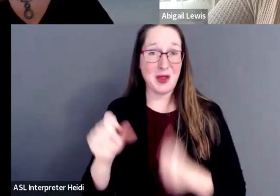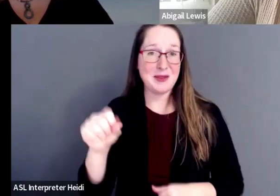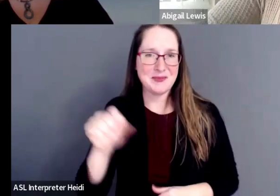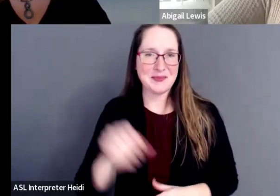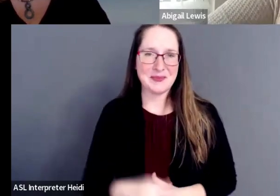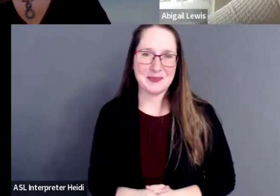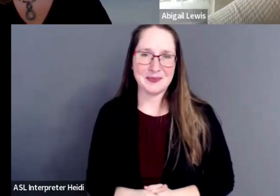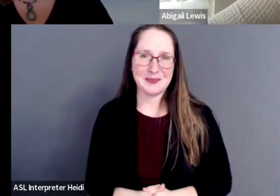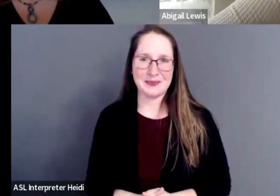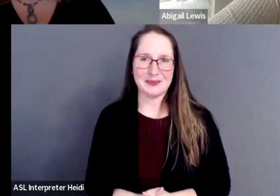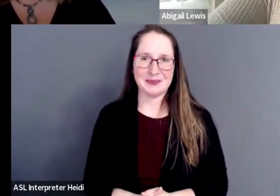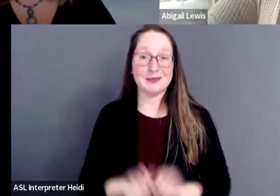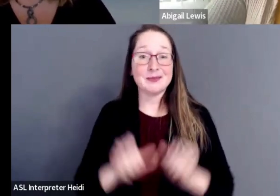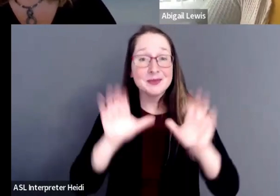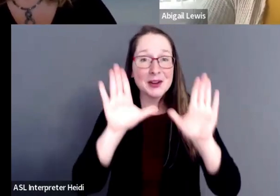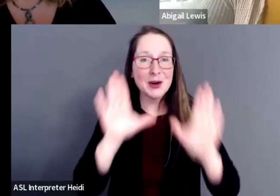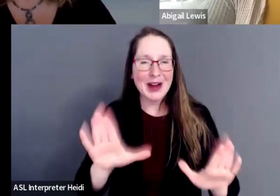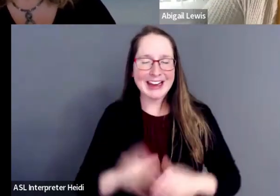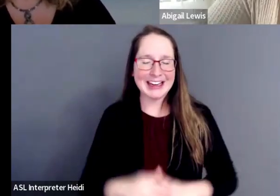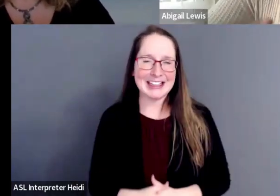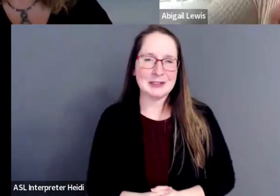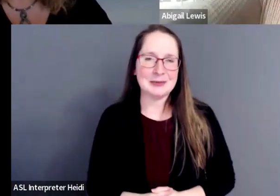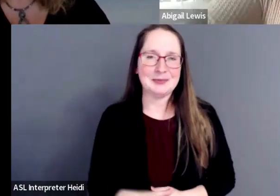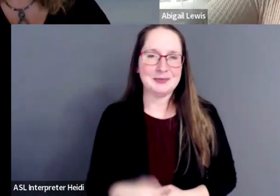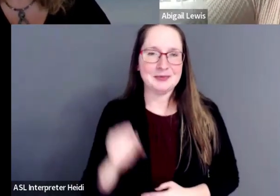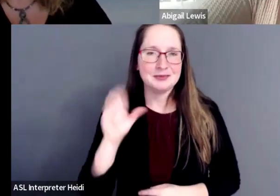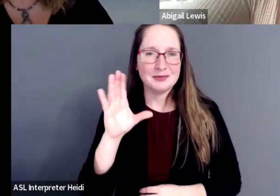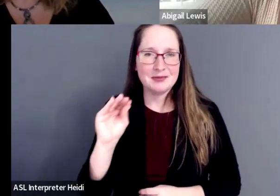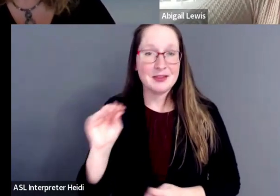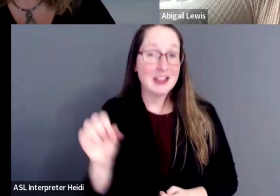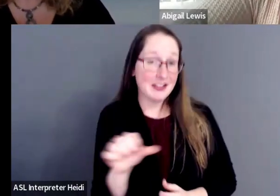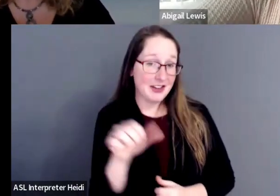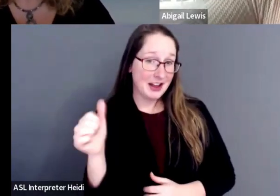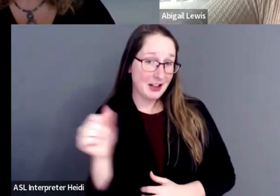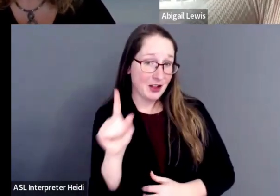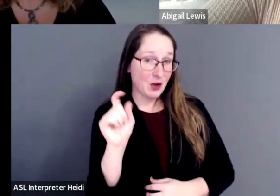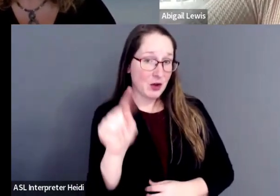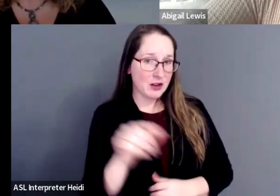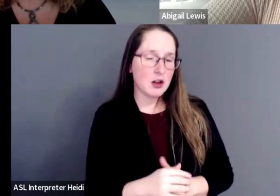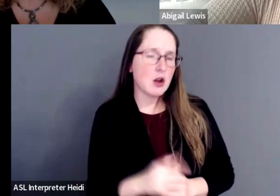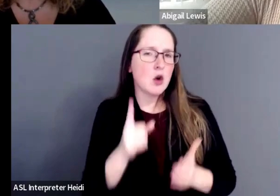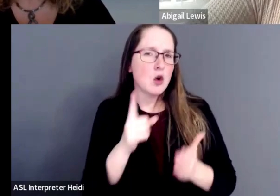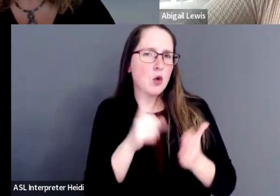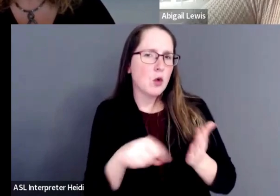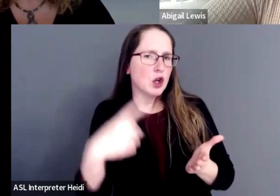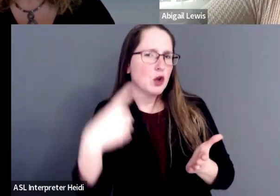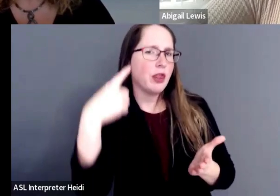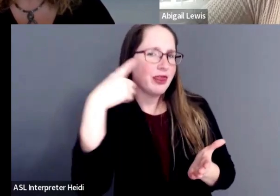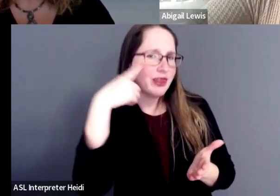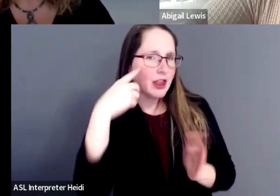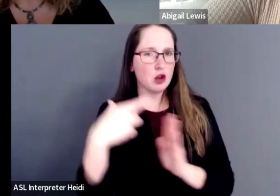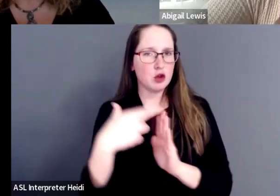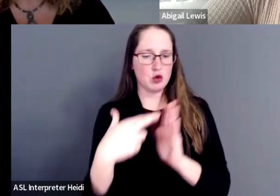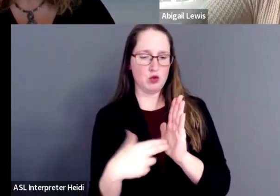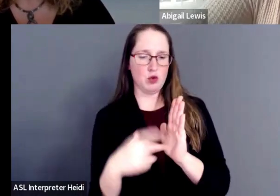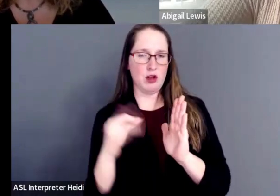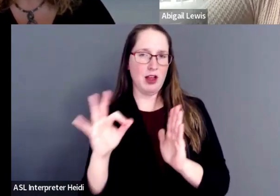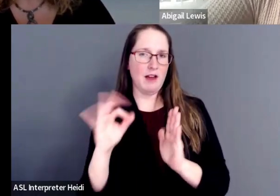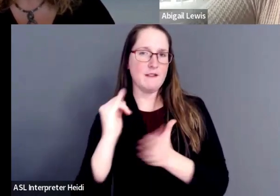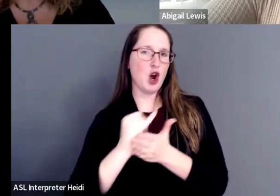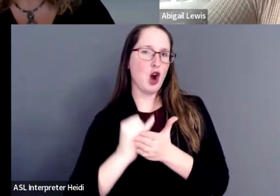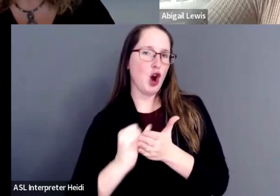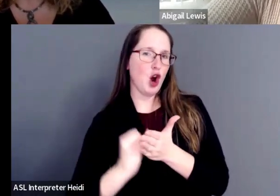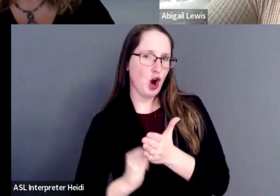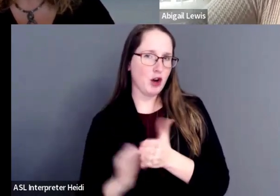yeah. Okay, great. So I have another question. So what do you think is the role of art in advocating for